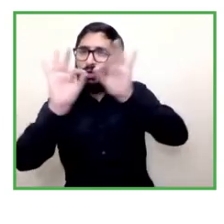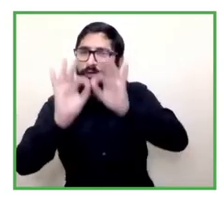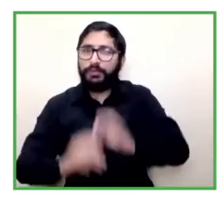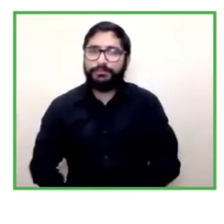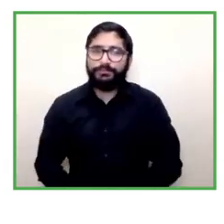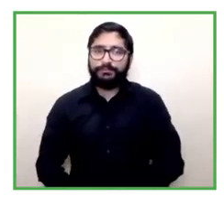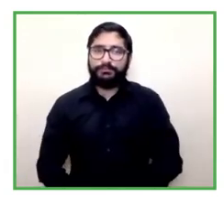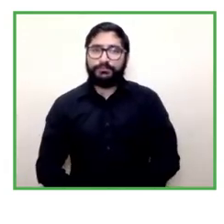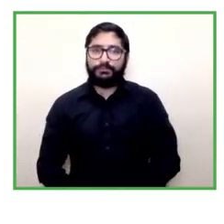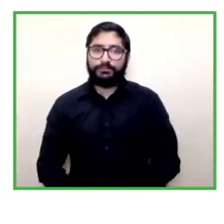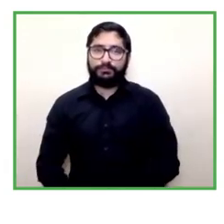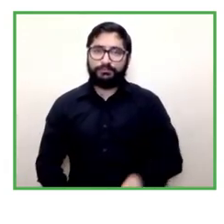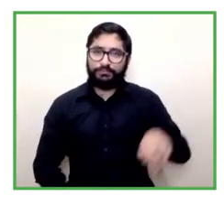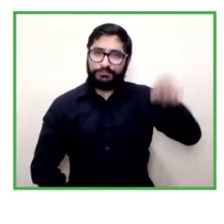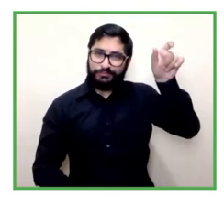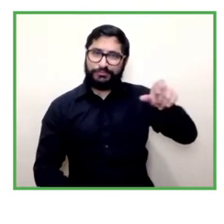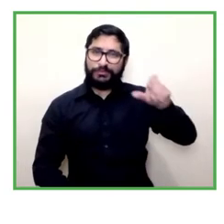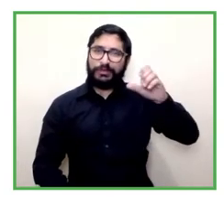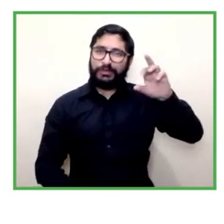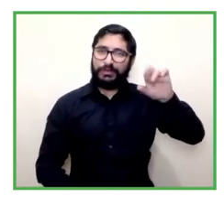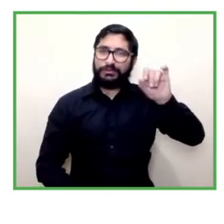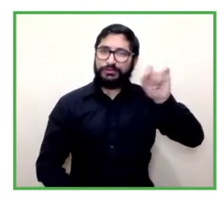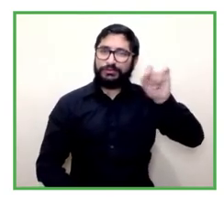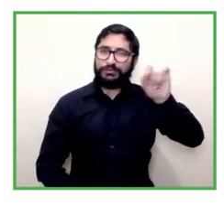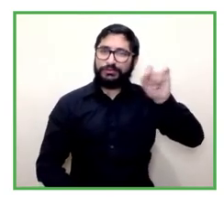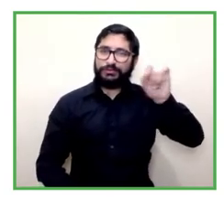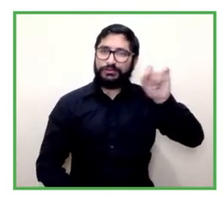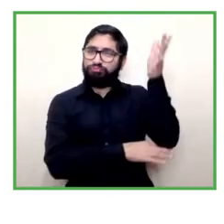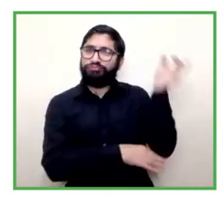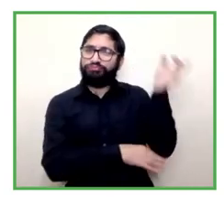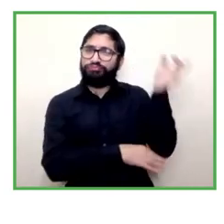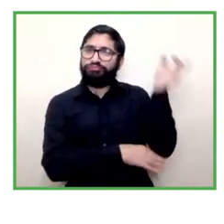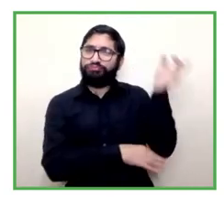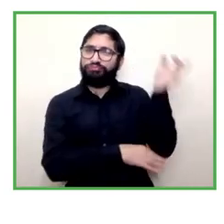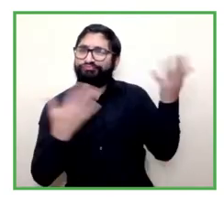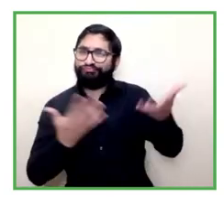christian stated it as